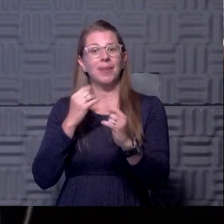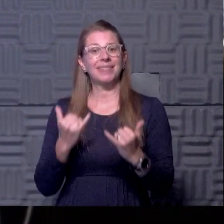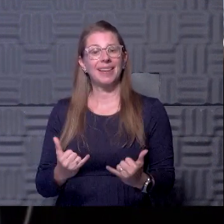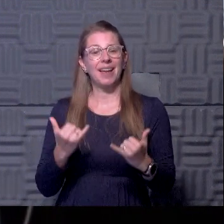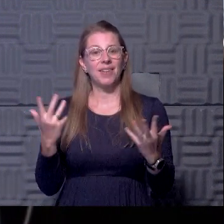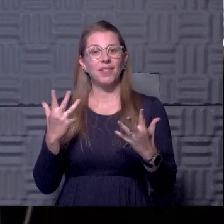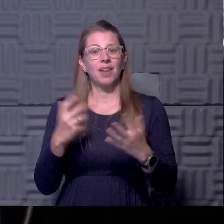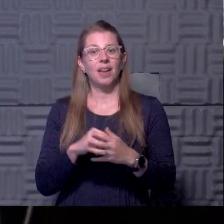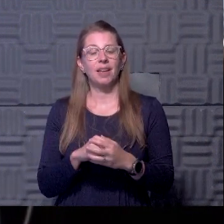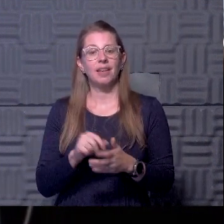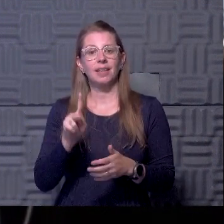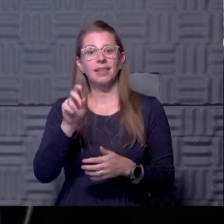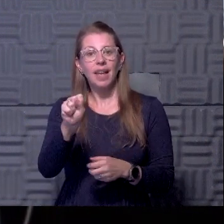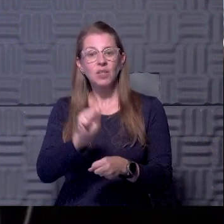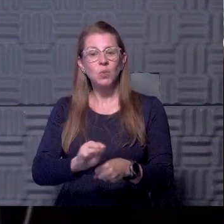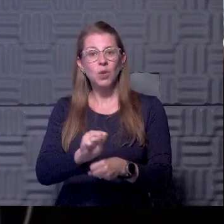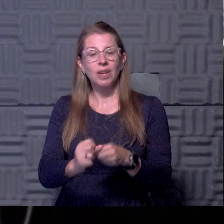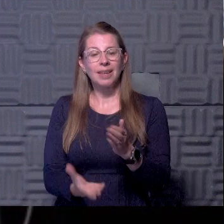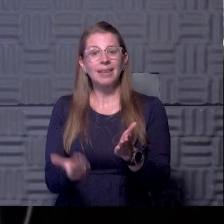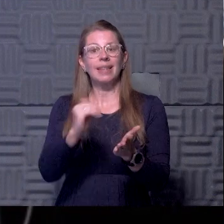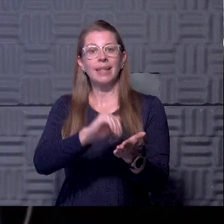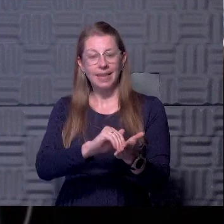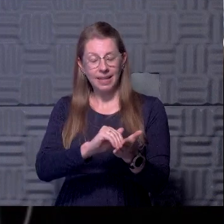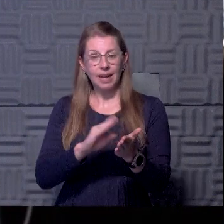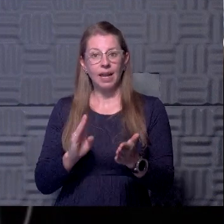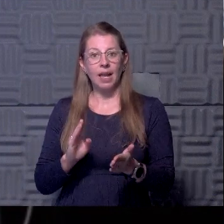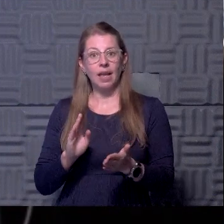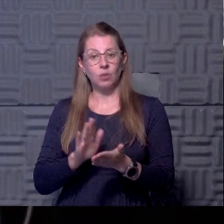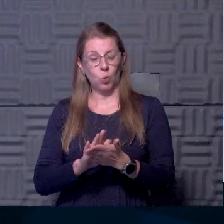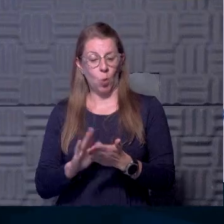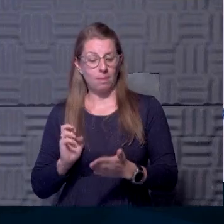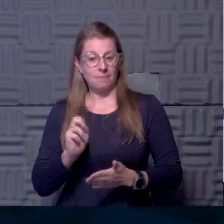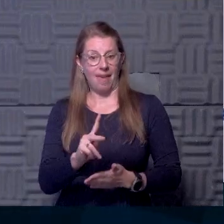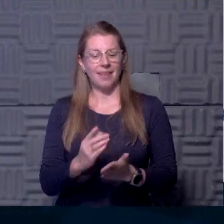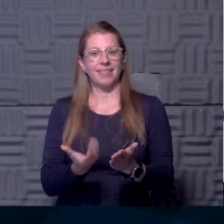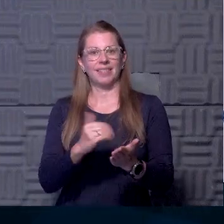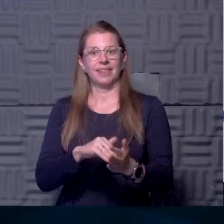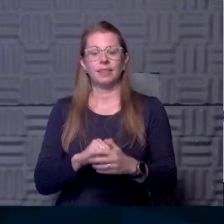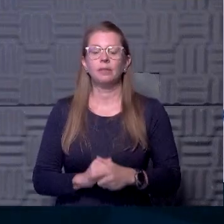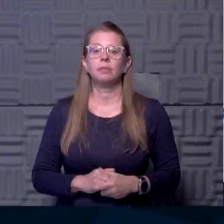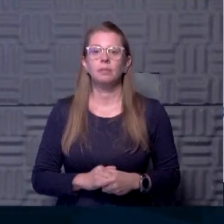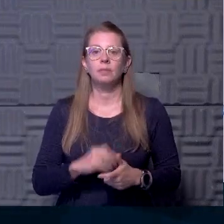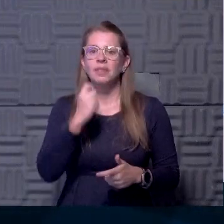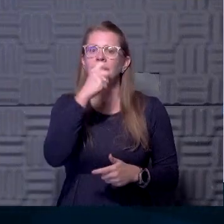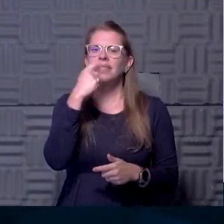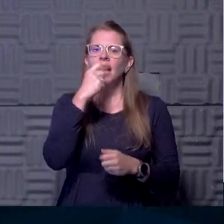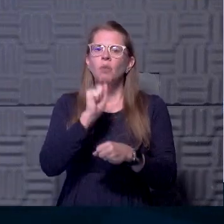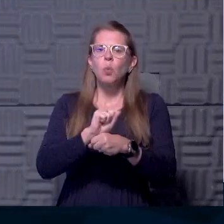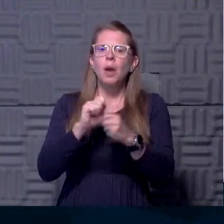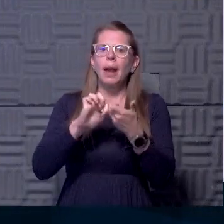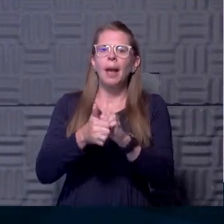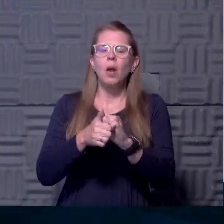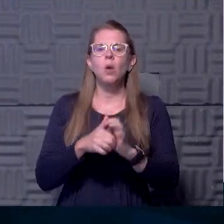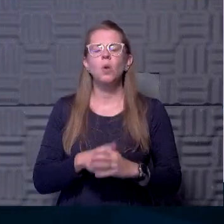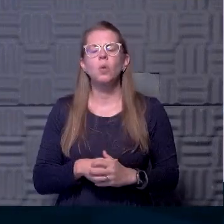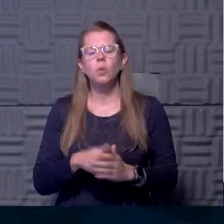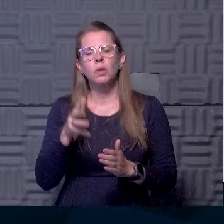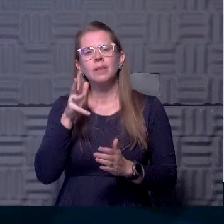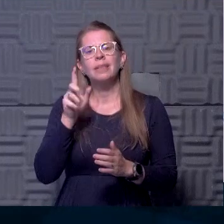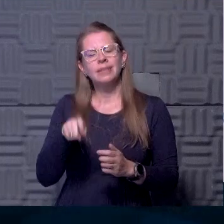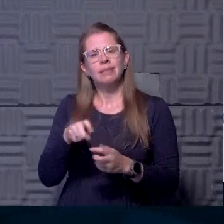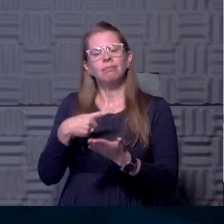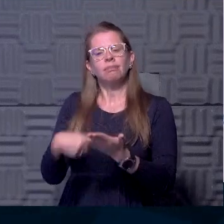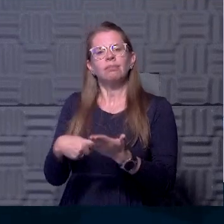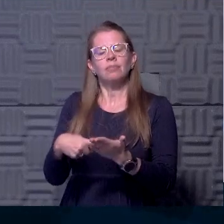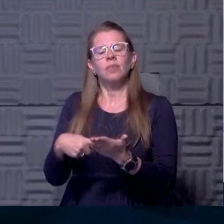Kansas get back to work and get back to school. So how does this saliva thing work? Because we probably ought to talk a little